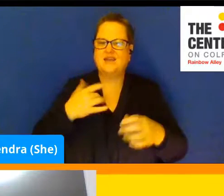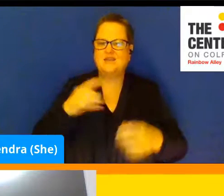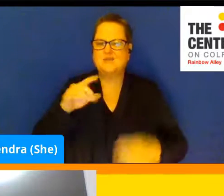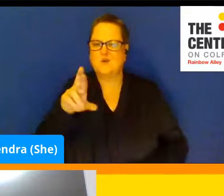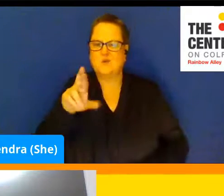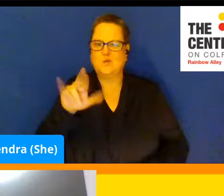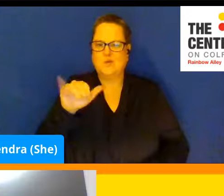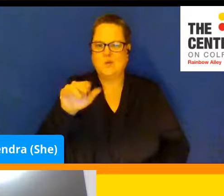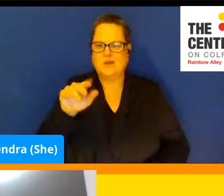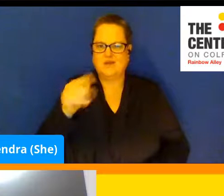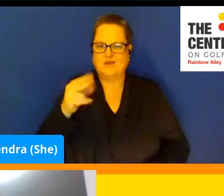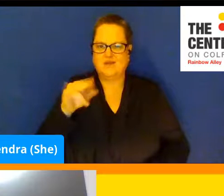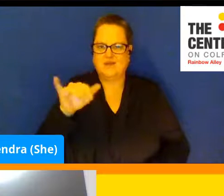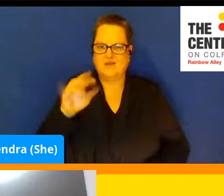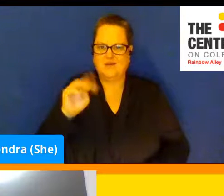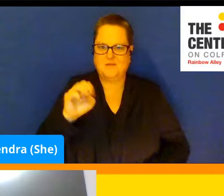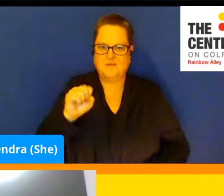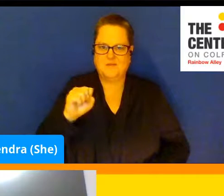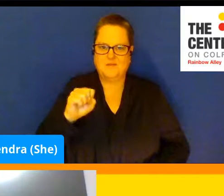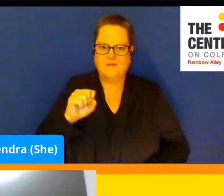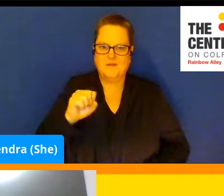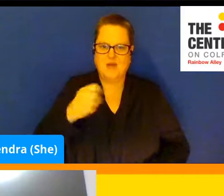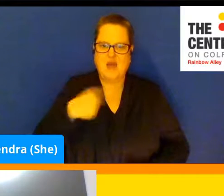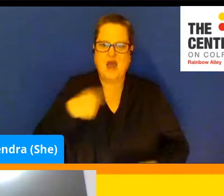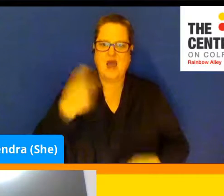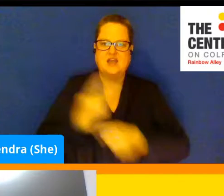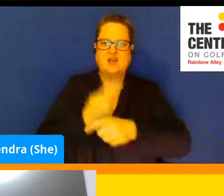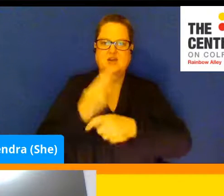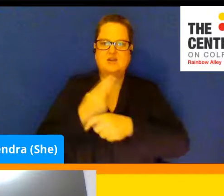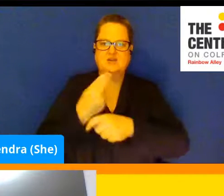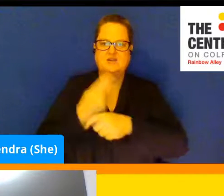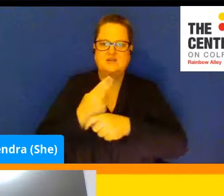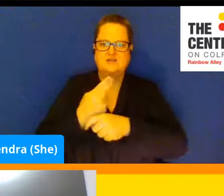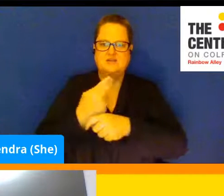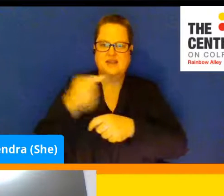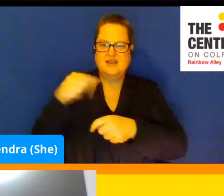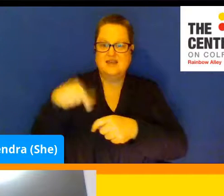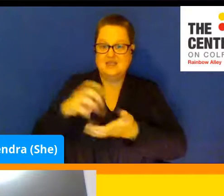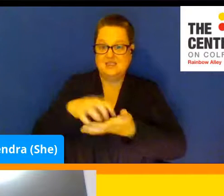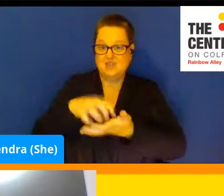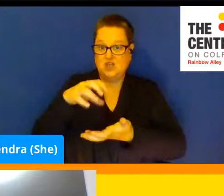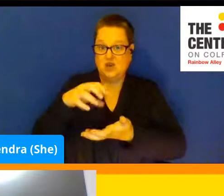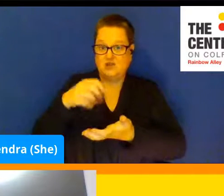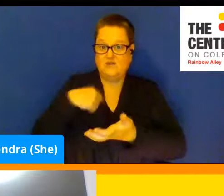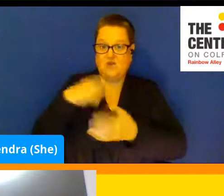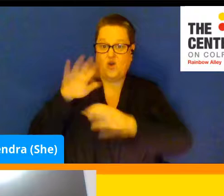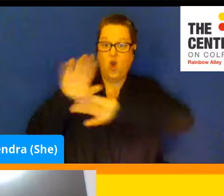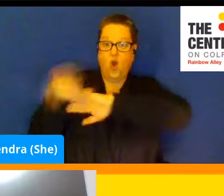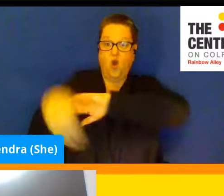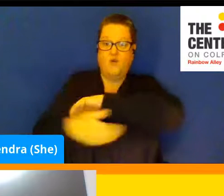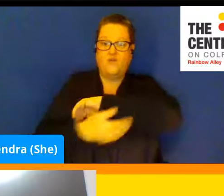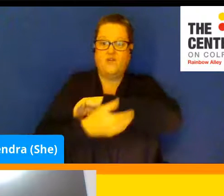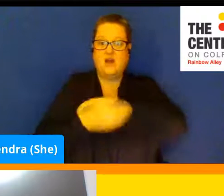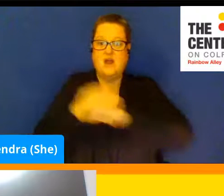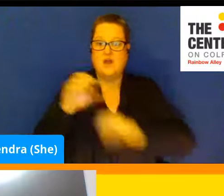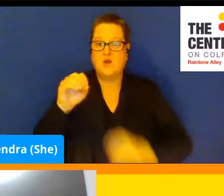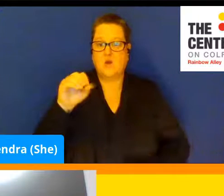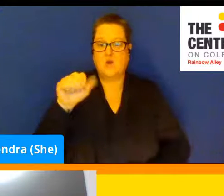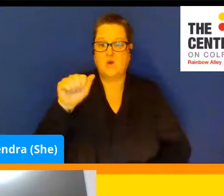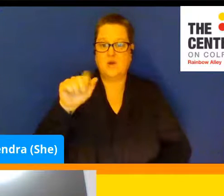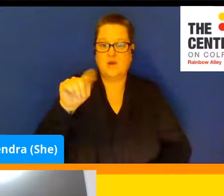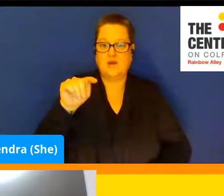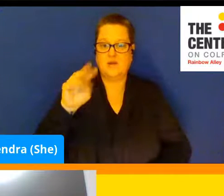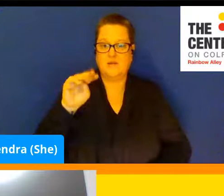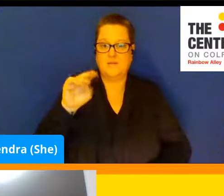Usually I use these jars for making overnight oatmeal in. If you throw out a scoop of yogurt